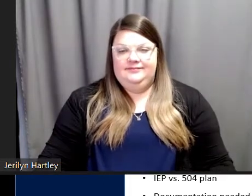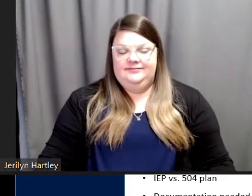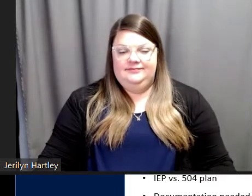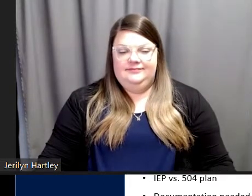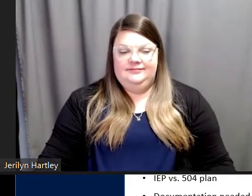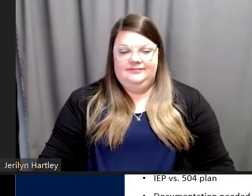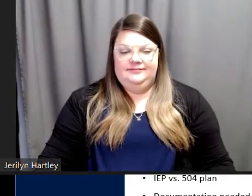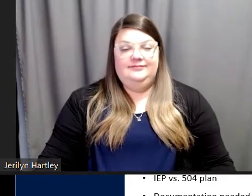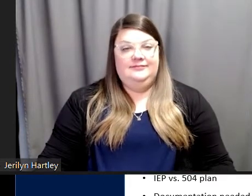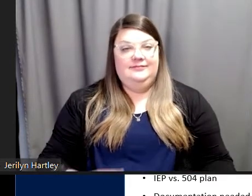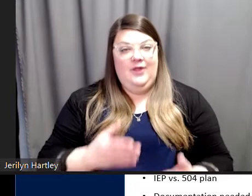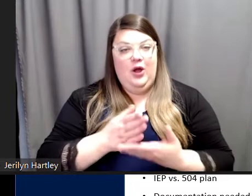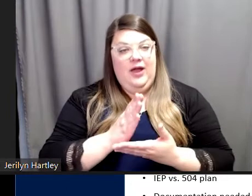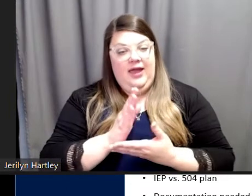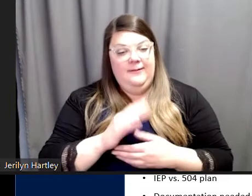Okay.